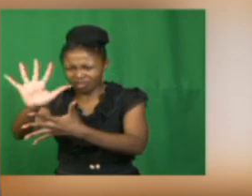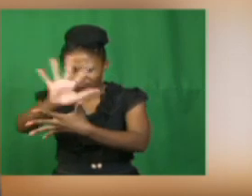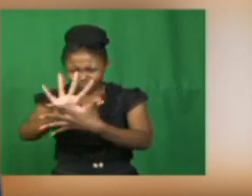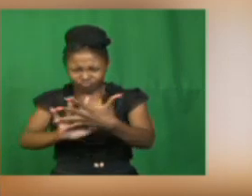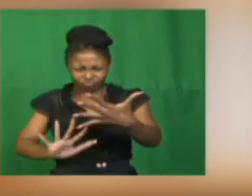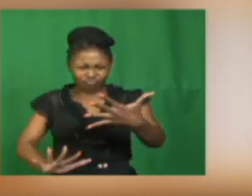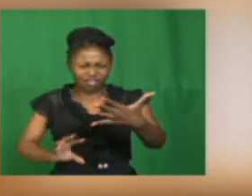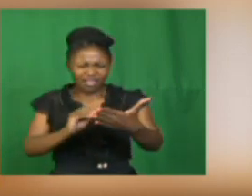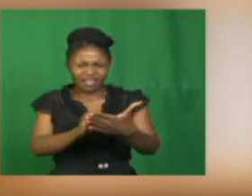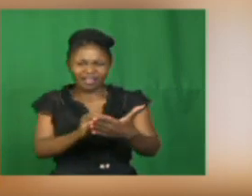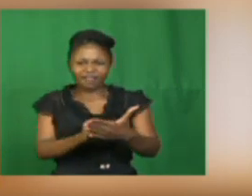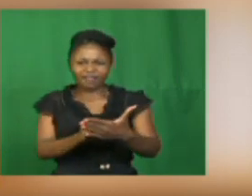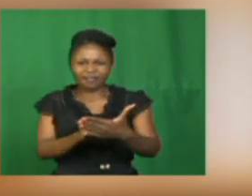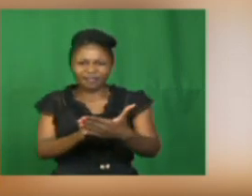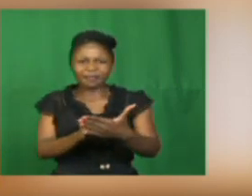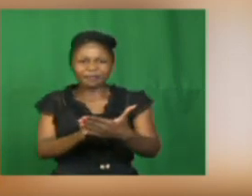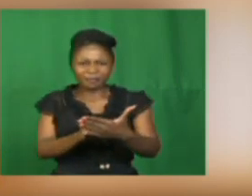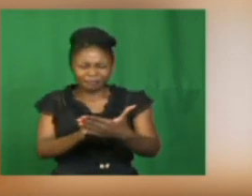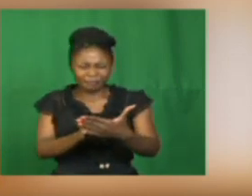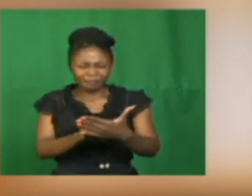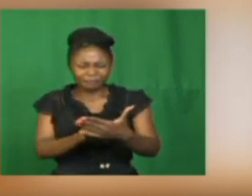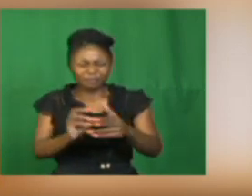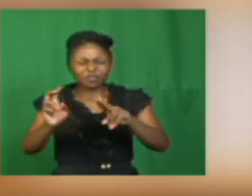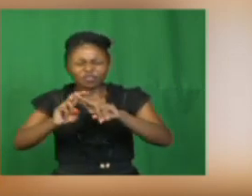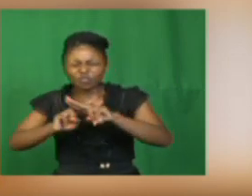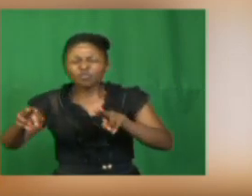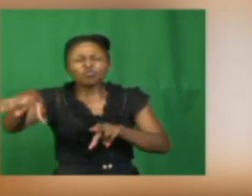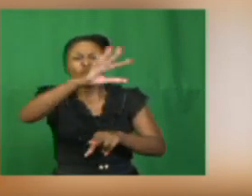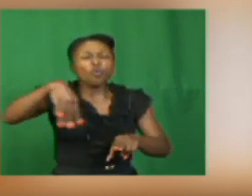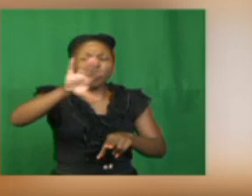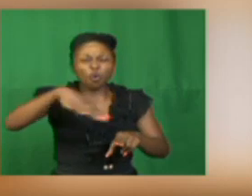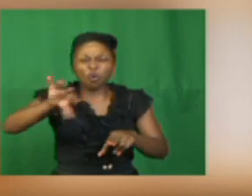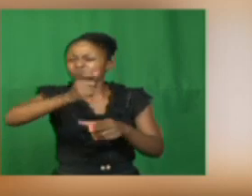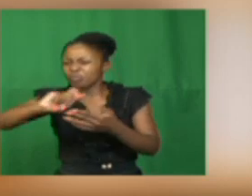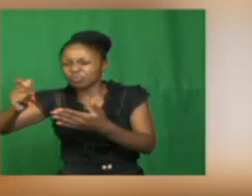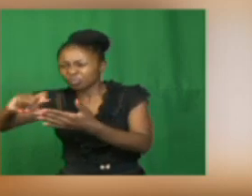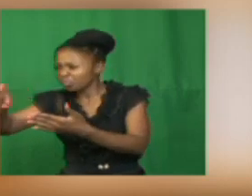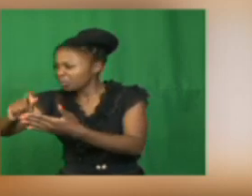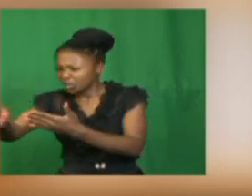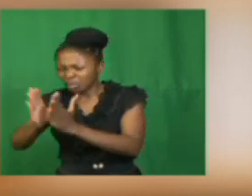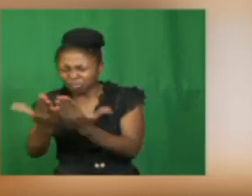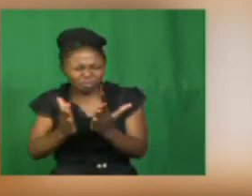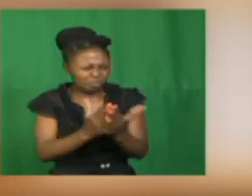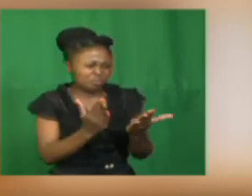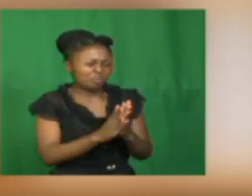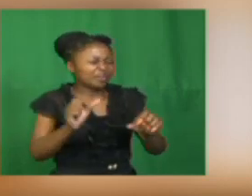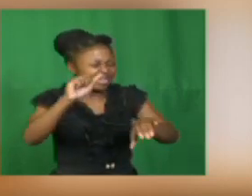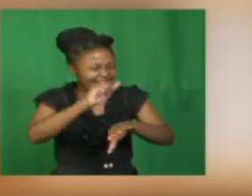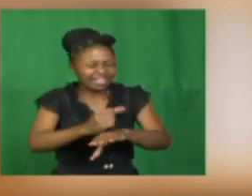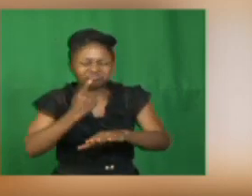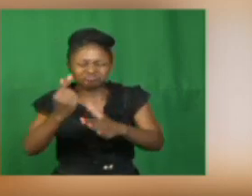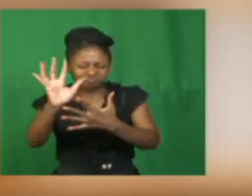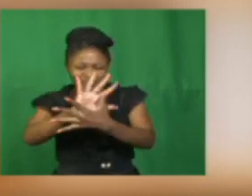It is not every piece of writing that we can say it is a story.